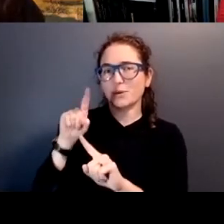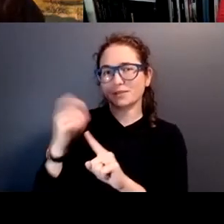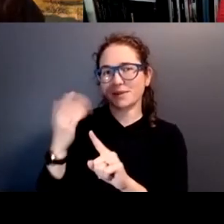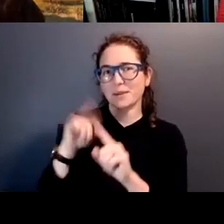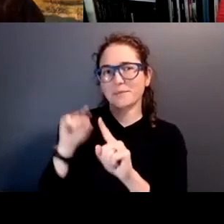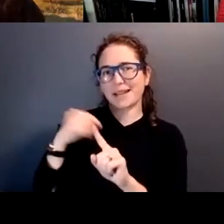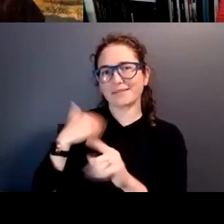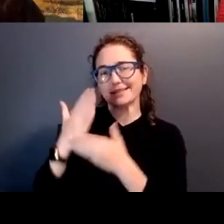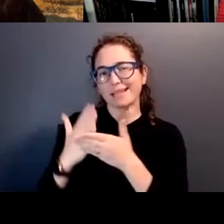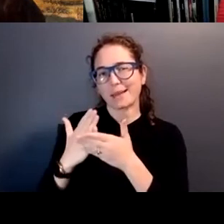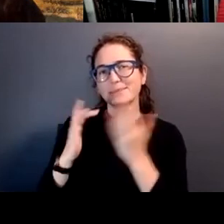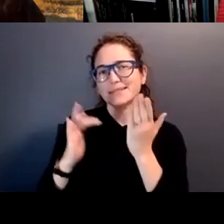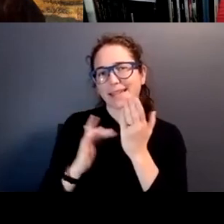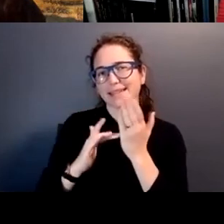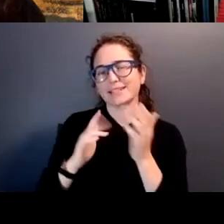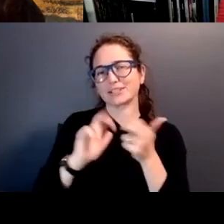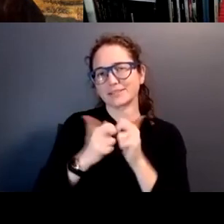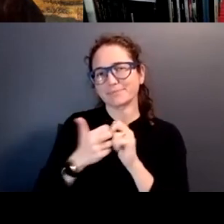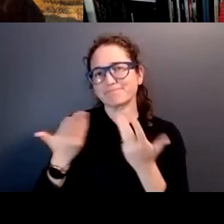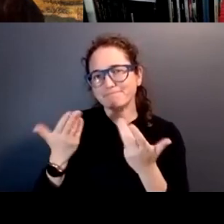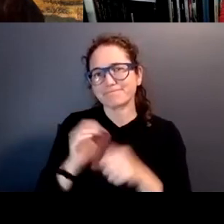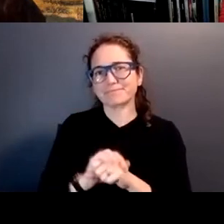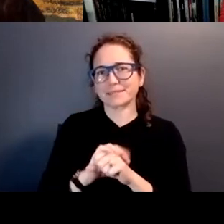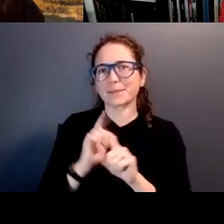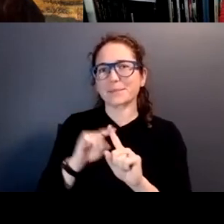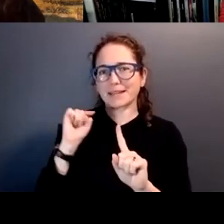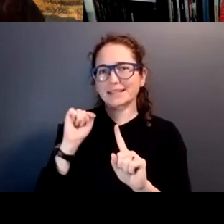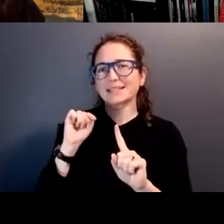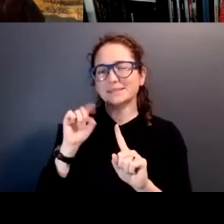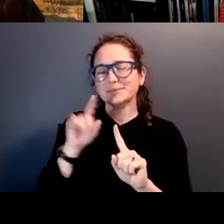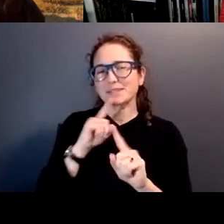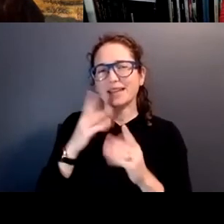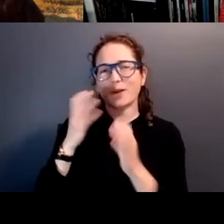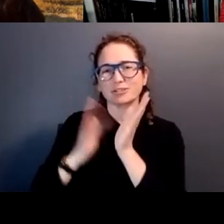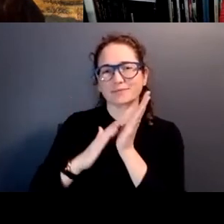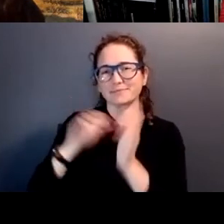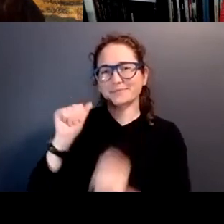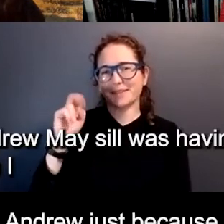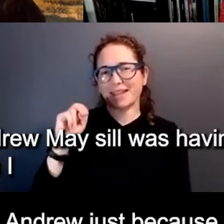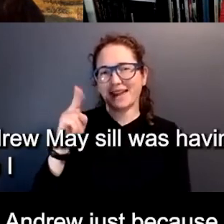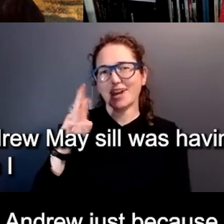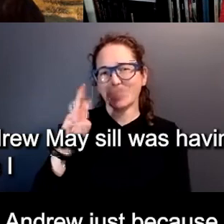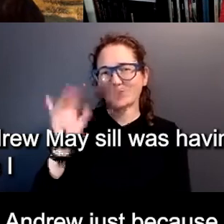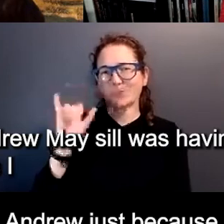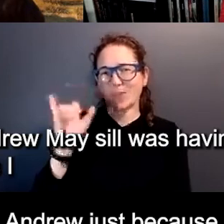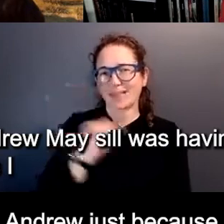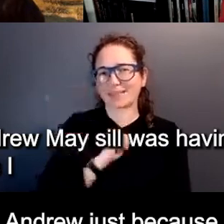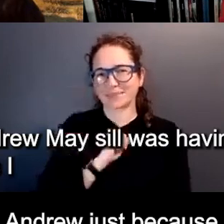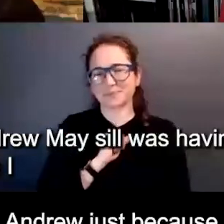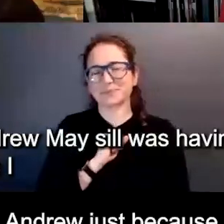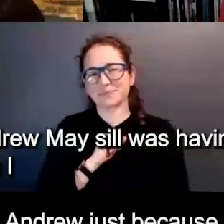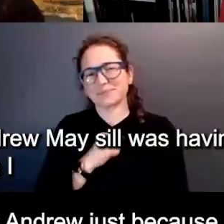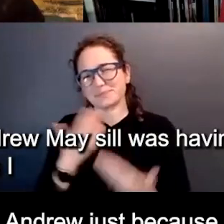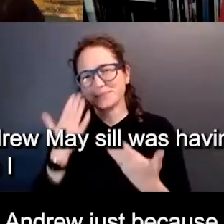was having some technical difficulties, but he, I wanted to give a shout out to Andrew as, as well. Just